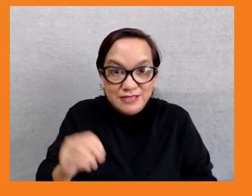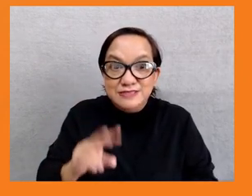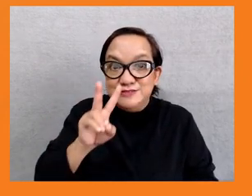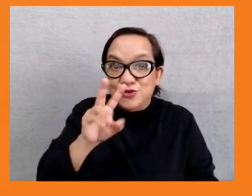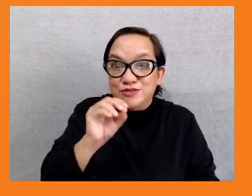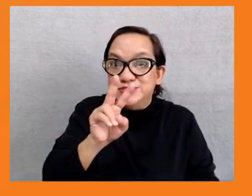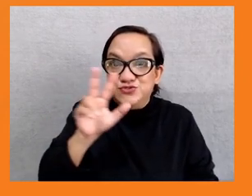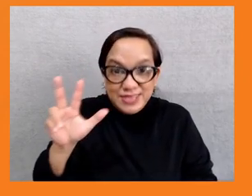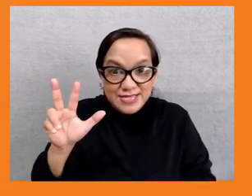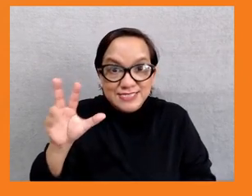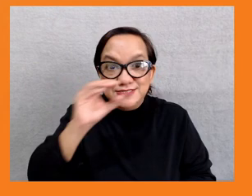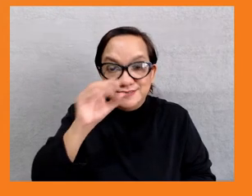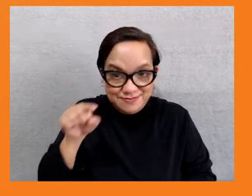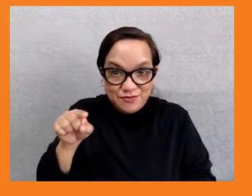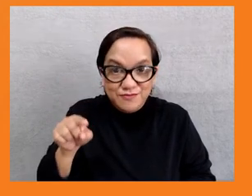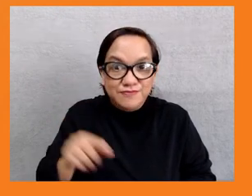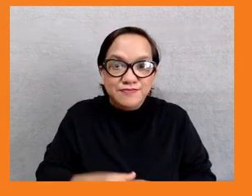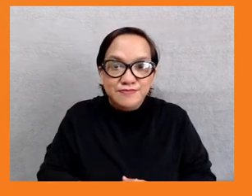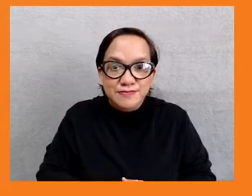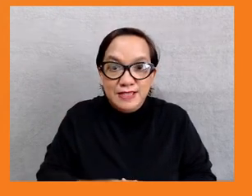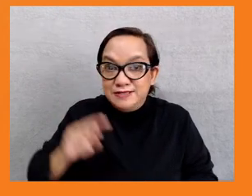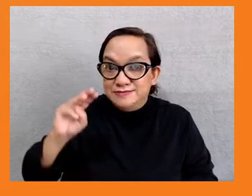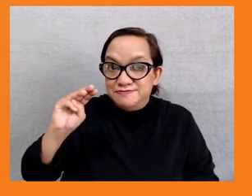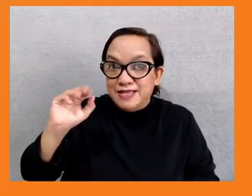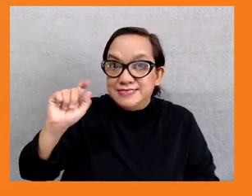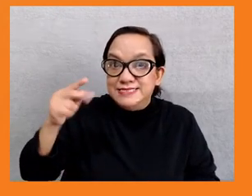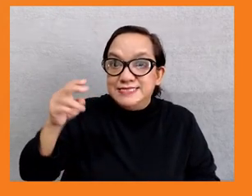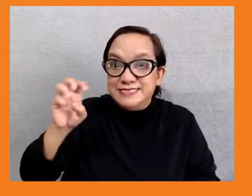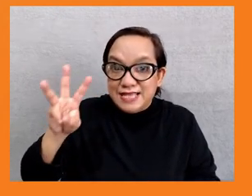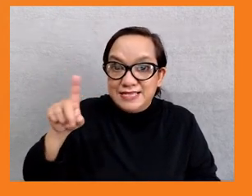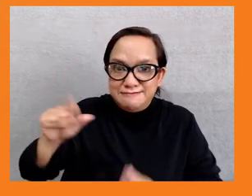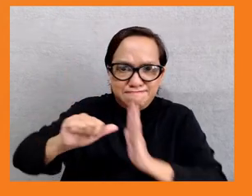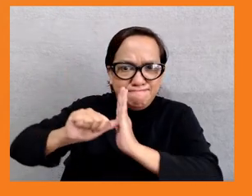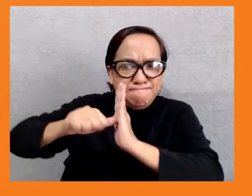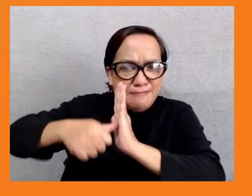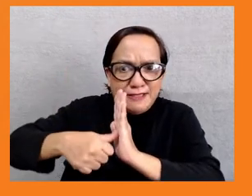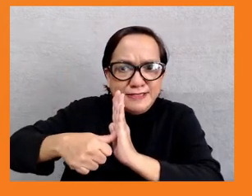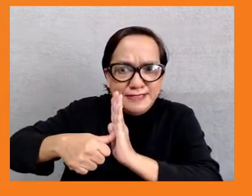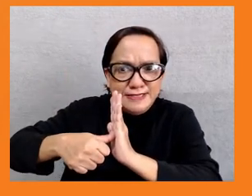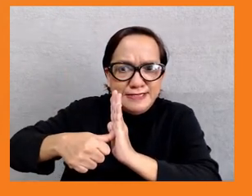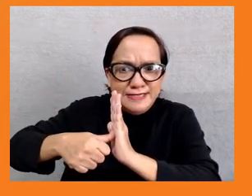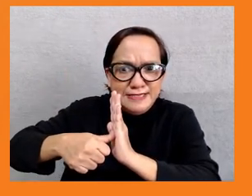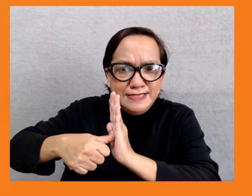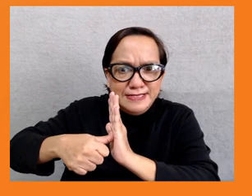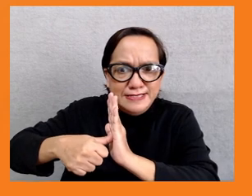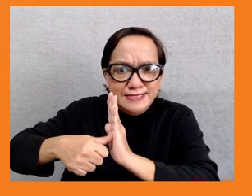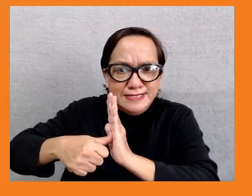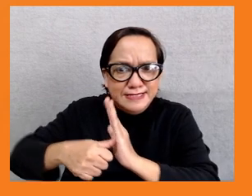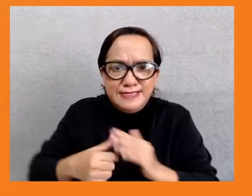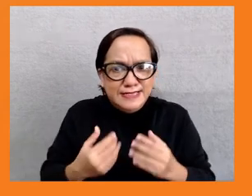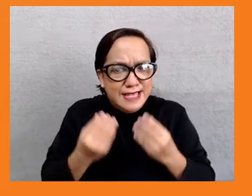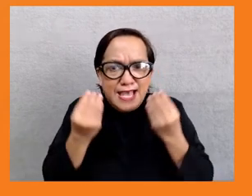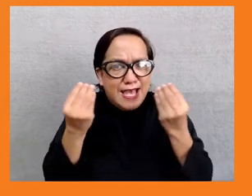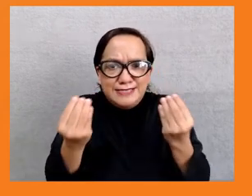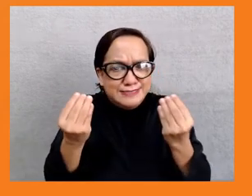in his talk, the COVID pandemic exacerbated inequality. And these projections may underestimate